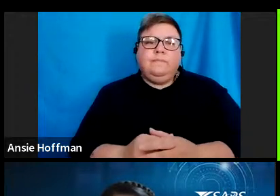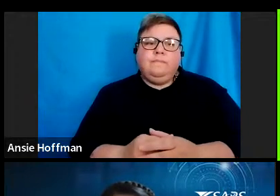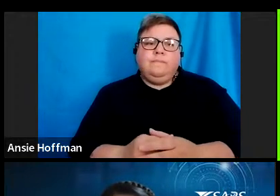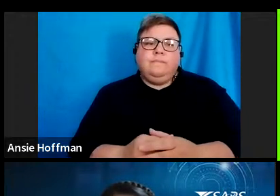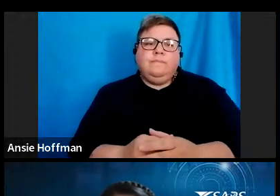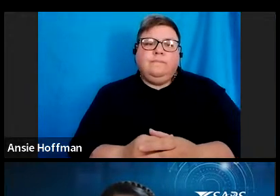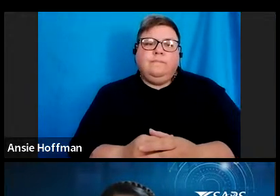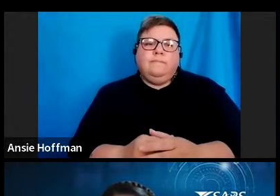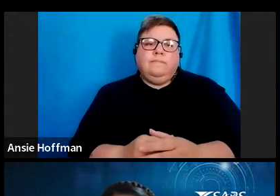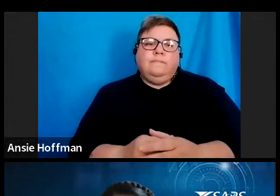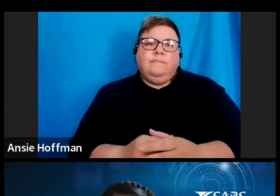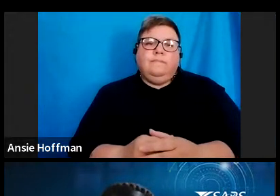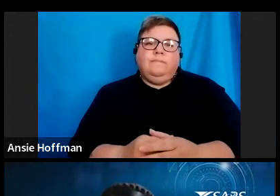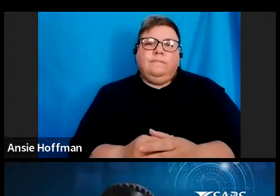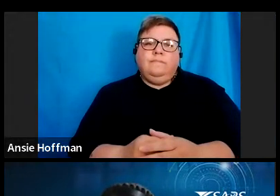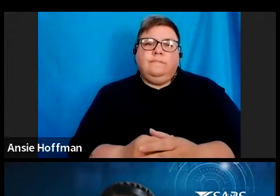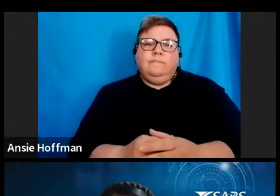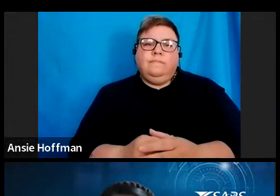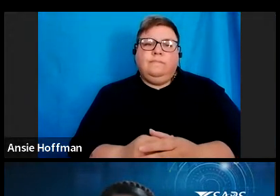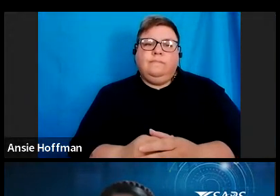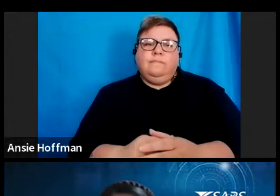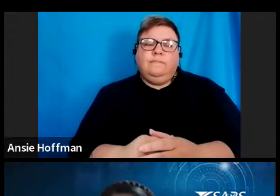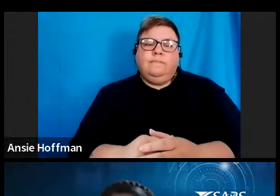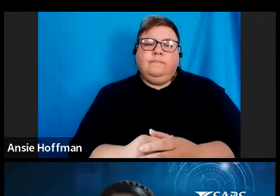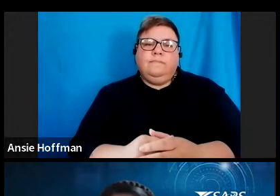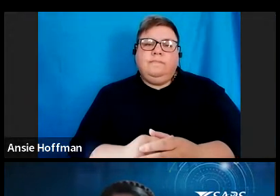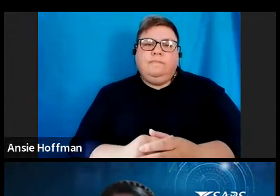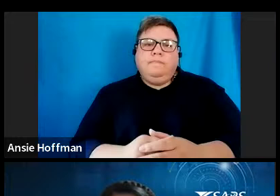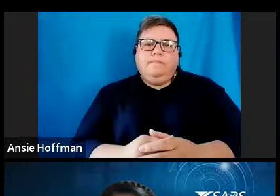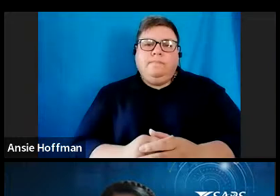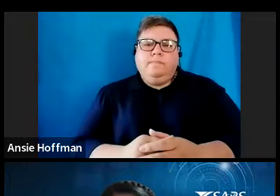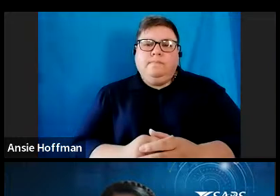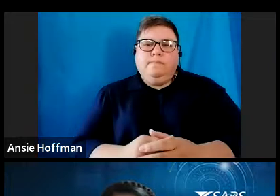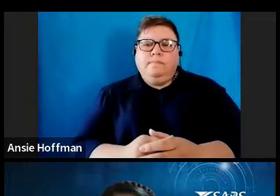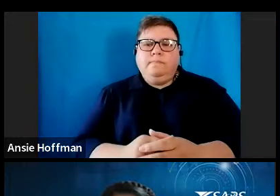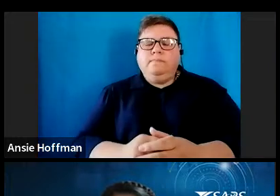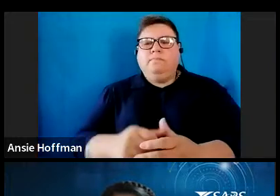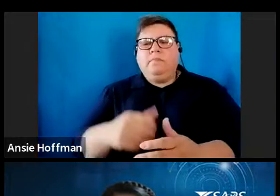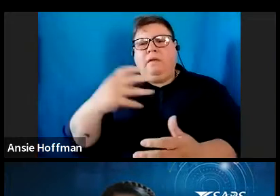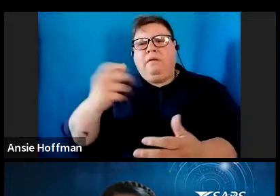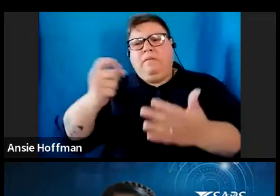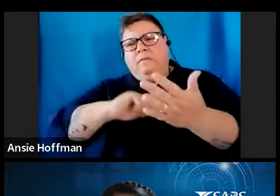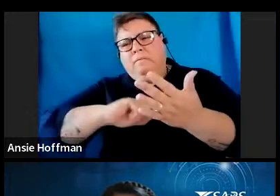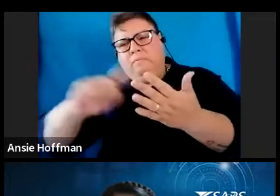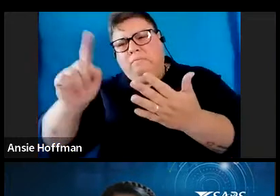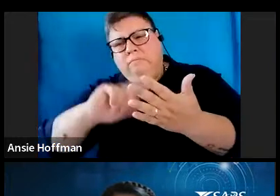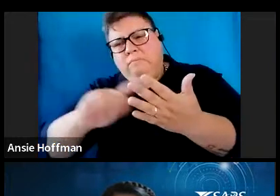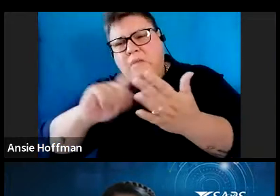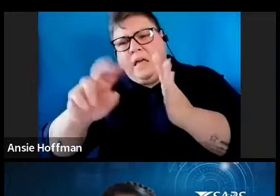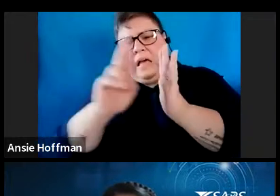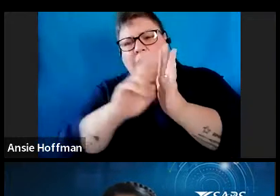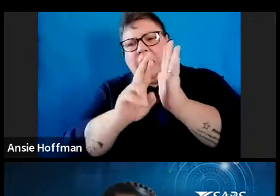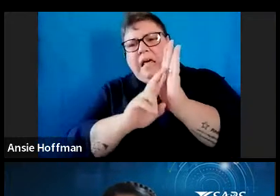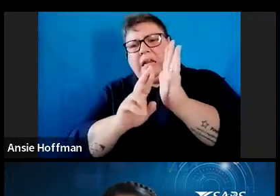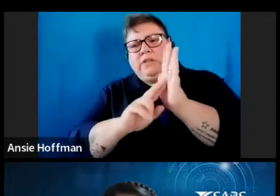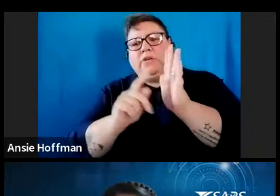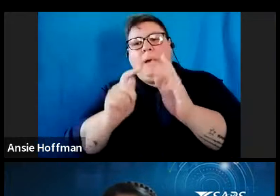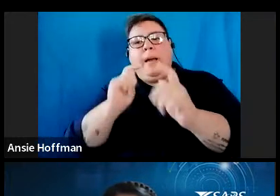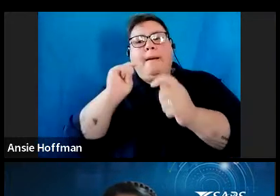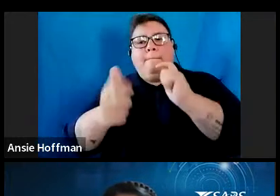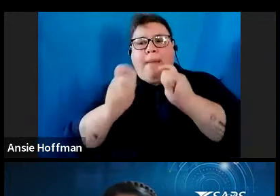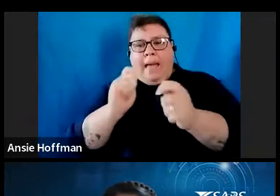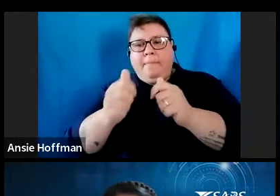Yes, thank you, Nwabeswa, for the question. There can be several reasons why a tax is payable on assessment.